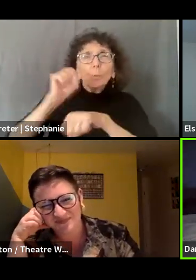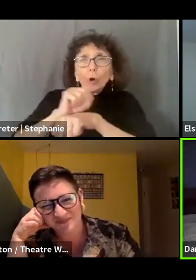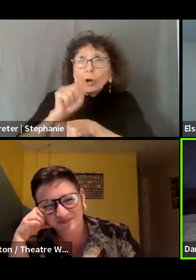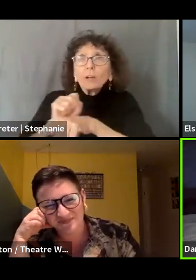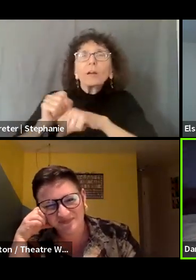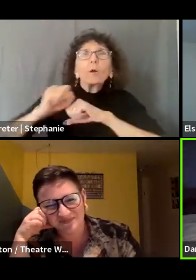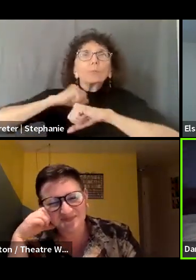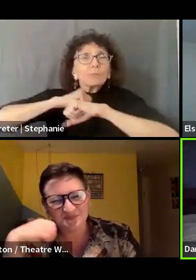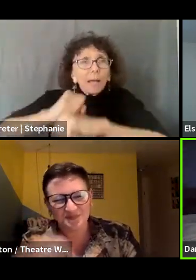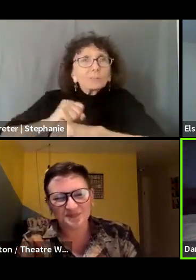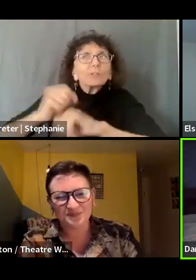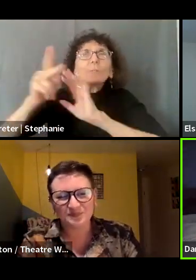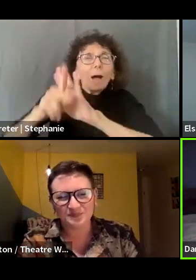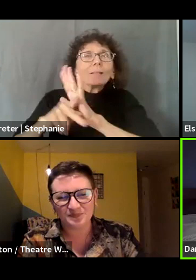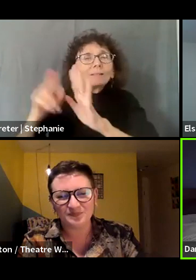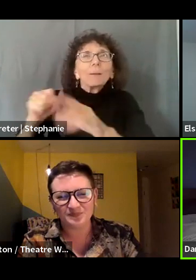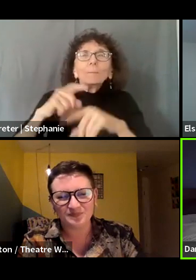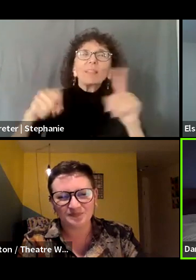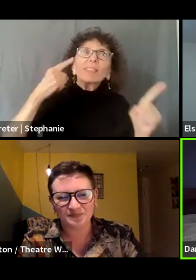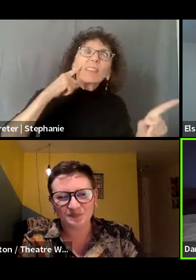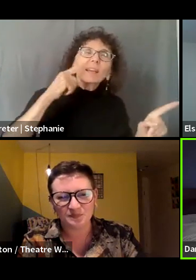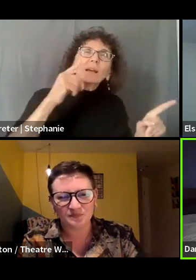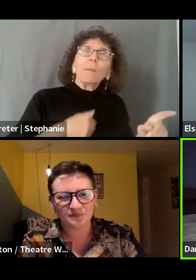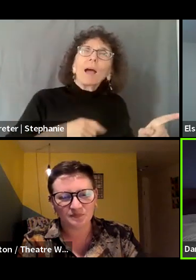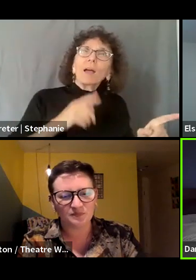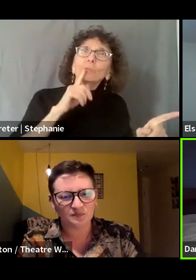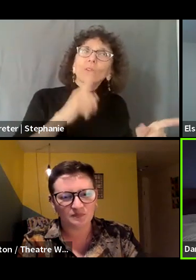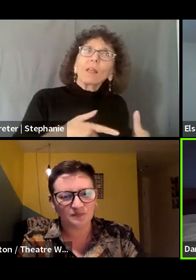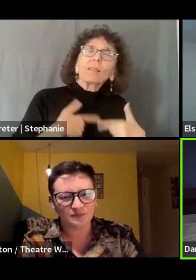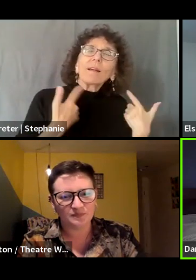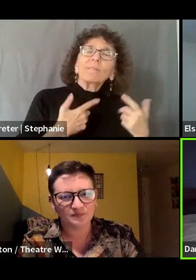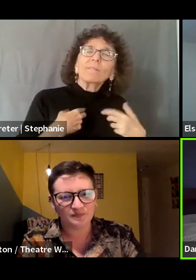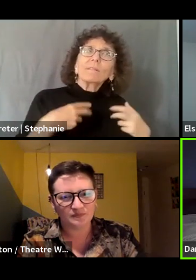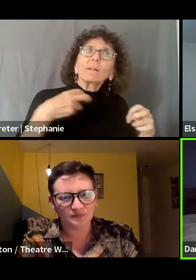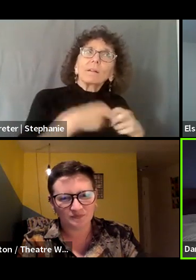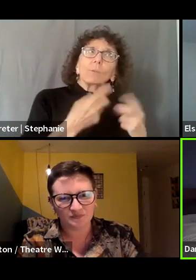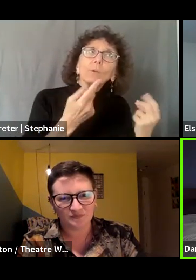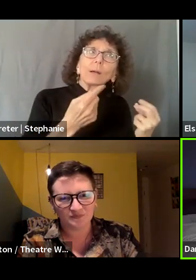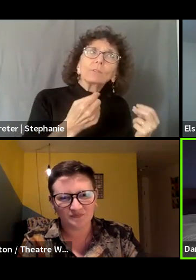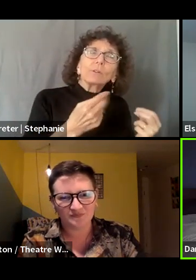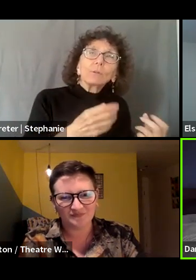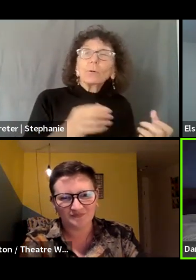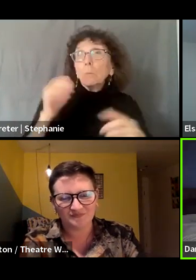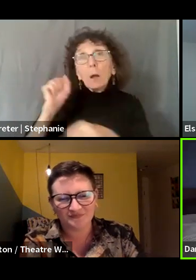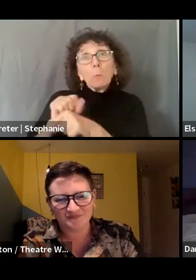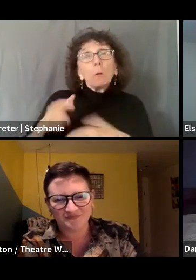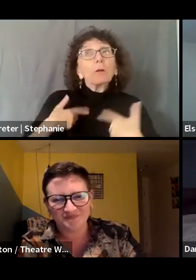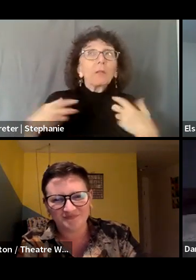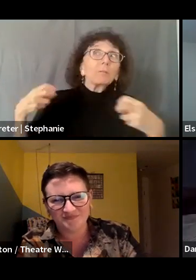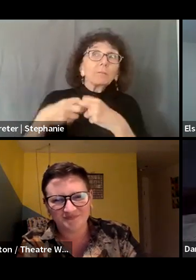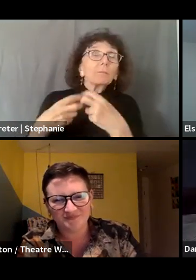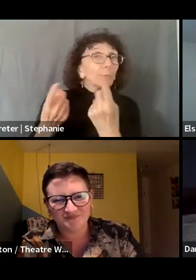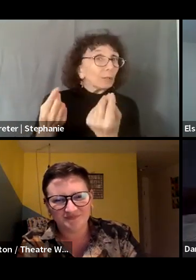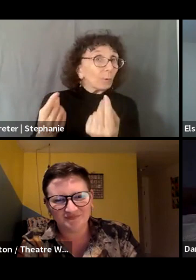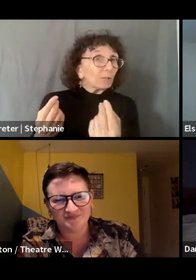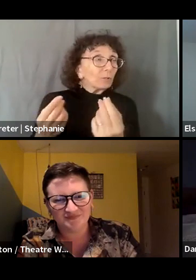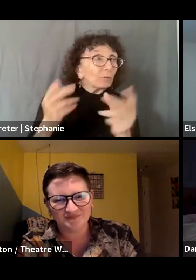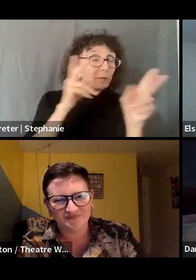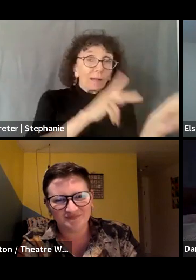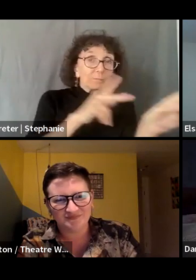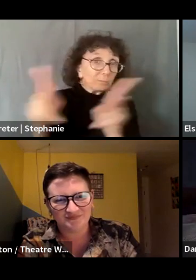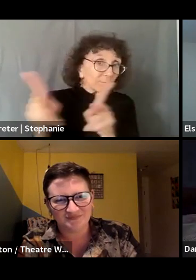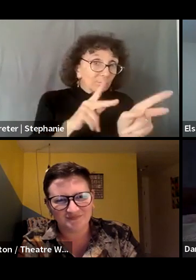right? But like thinking about that as a starting point, if it feels inaccessible or feels overwhelming. That's great. Thank you.